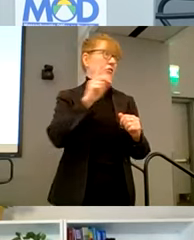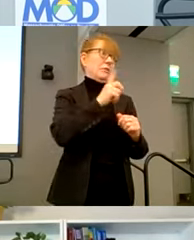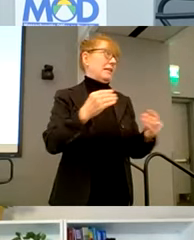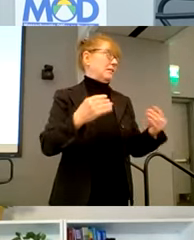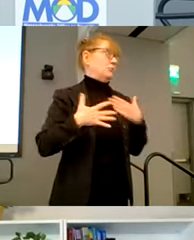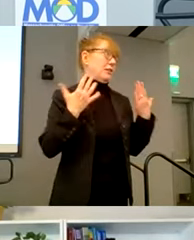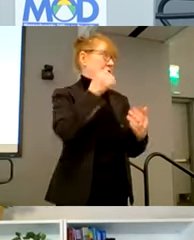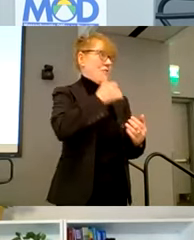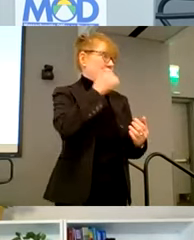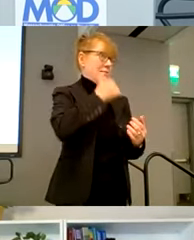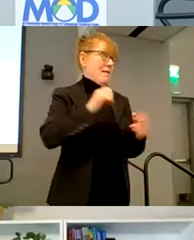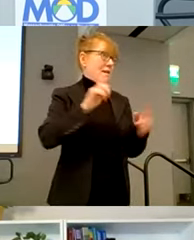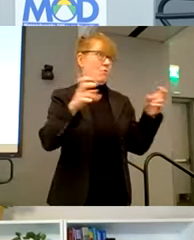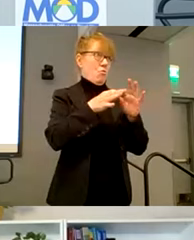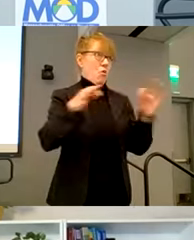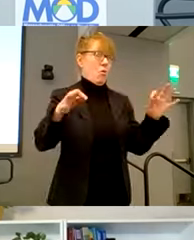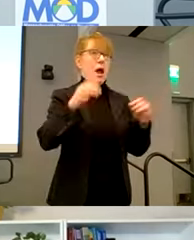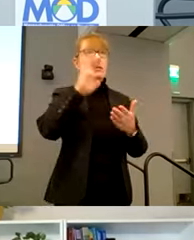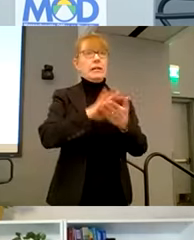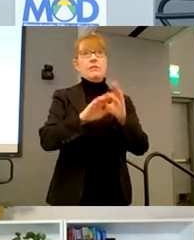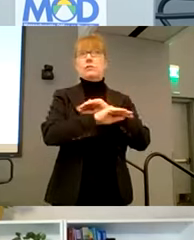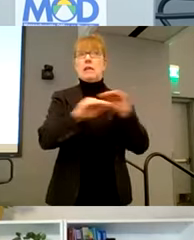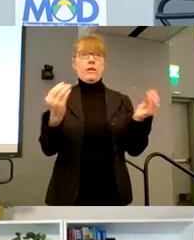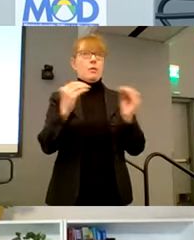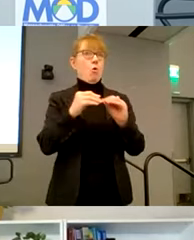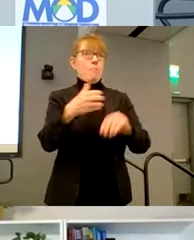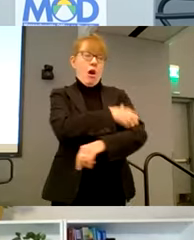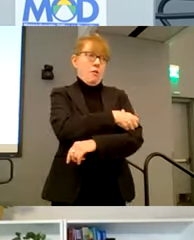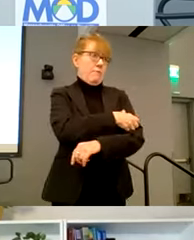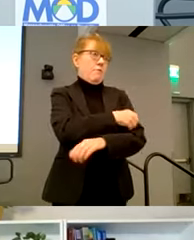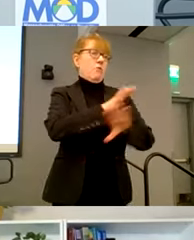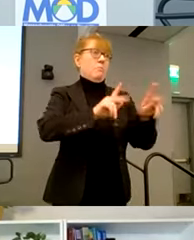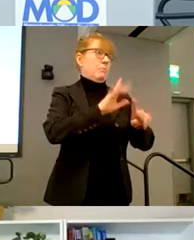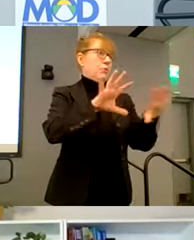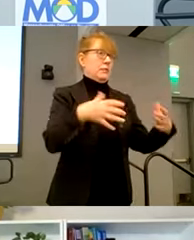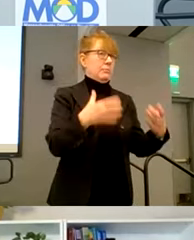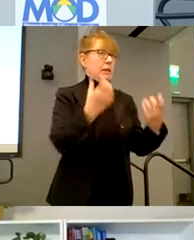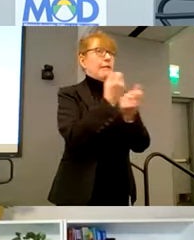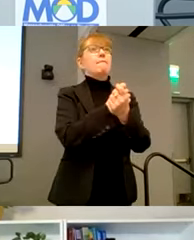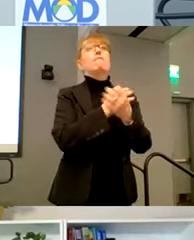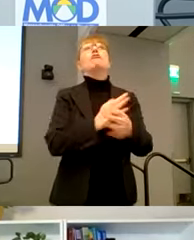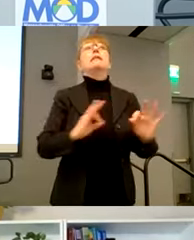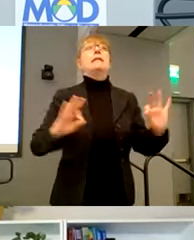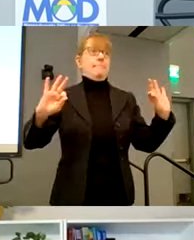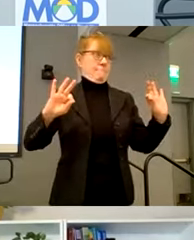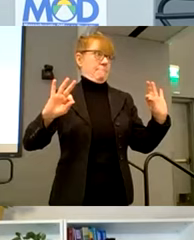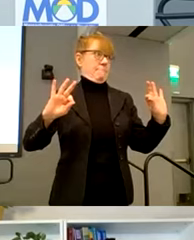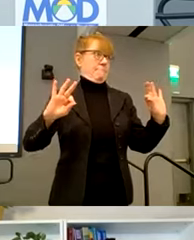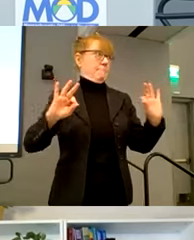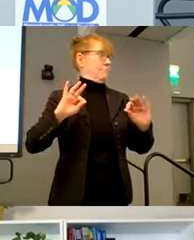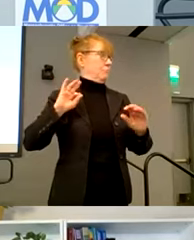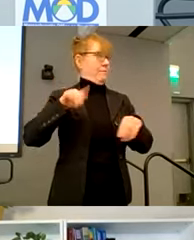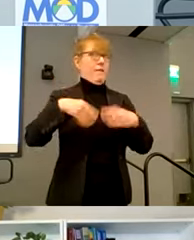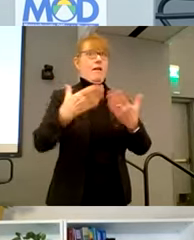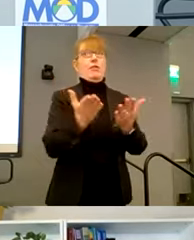I'll kind of read it. Um, I believe that there is nothing more powerful for people with disabilities than the freedom that only video games can provide. It is an